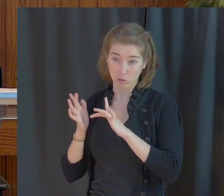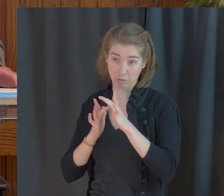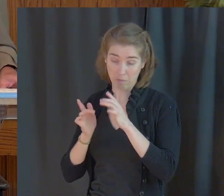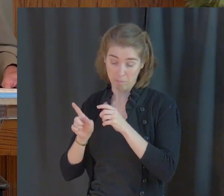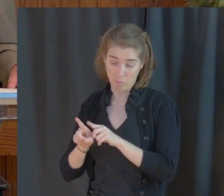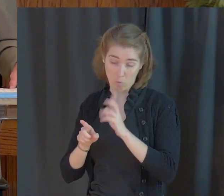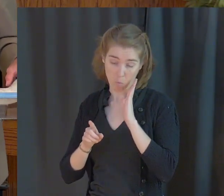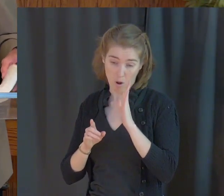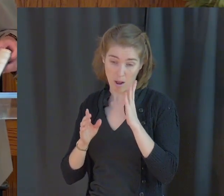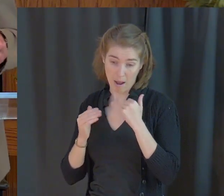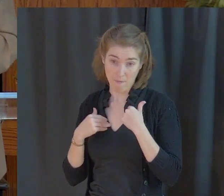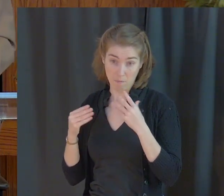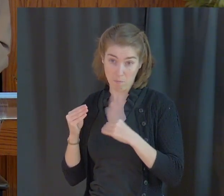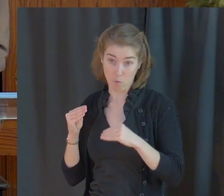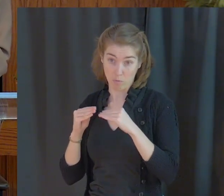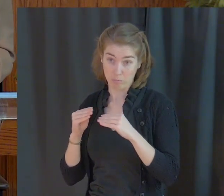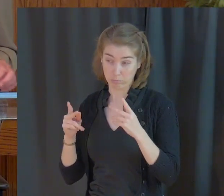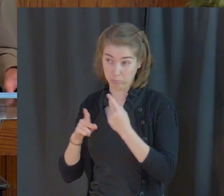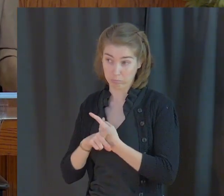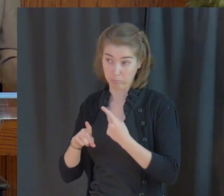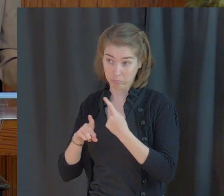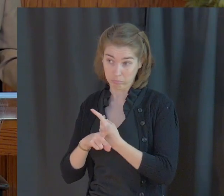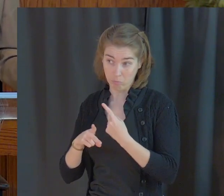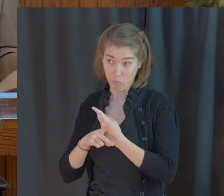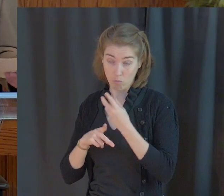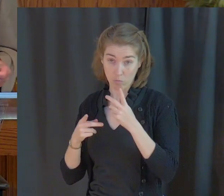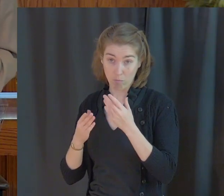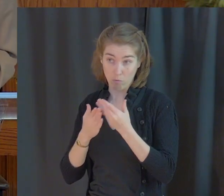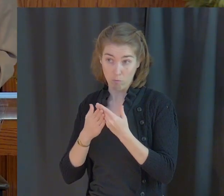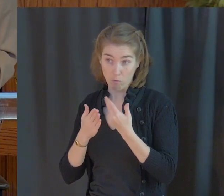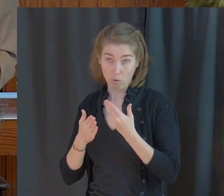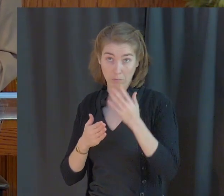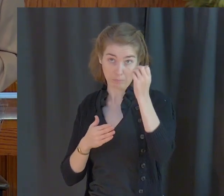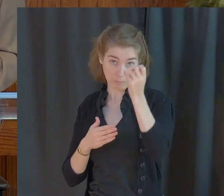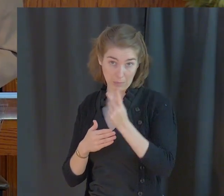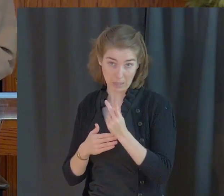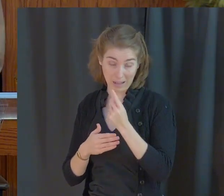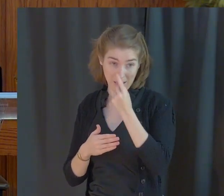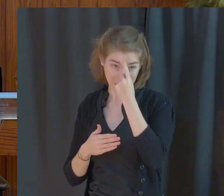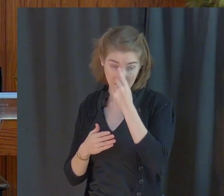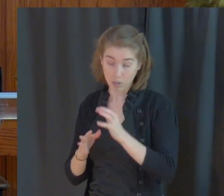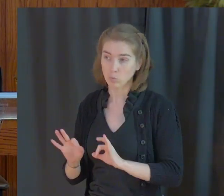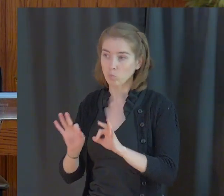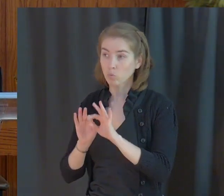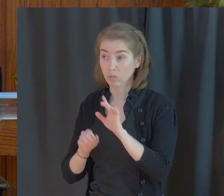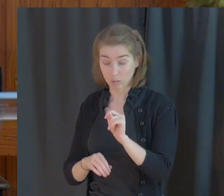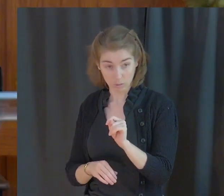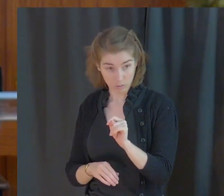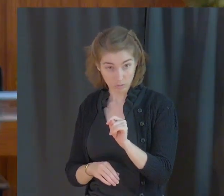have even more and more as he come near his return and I think that it is worth it don't you